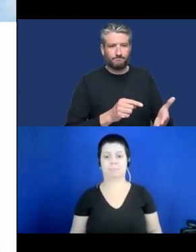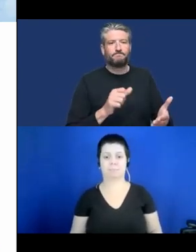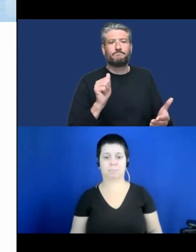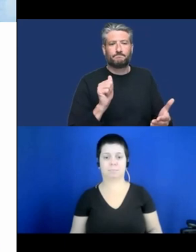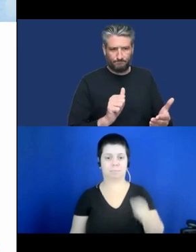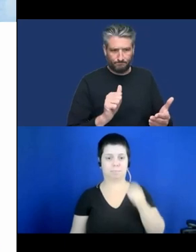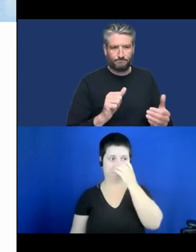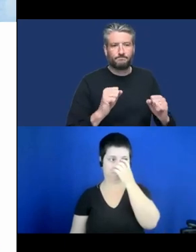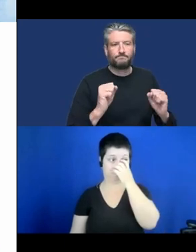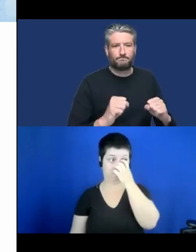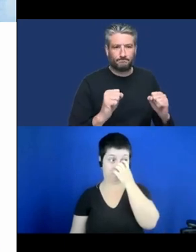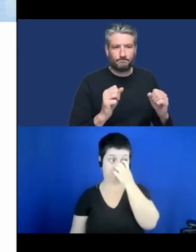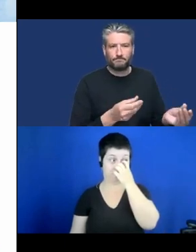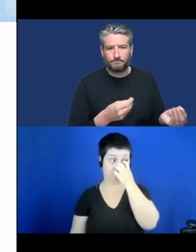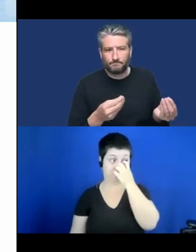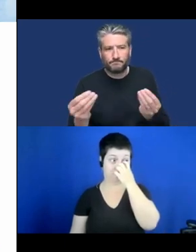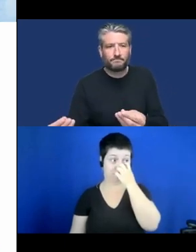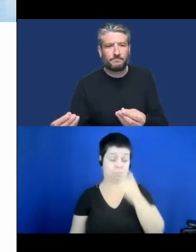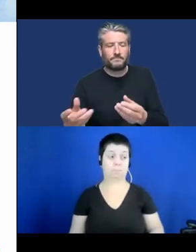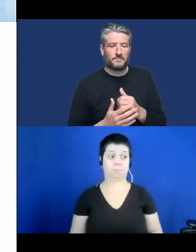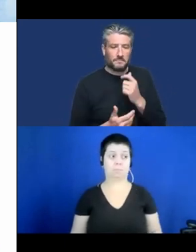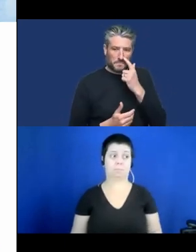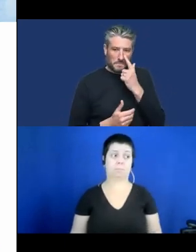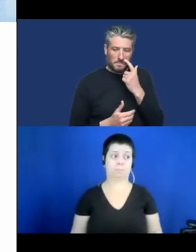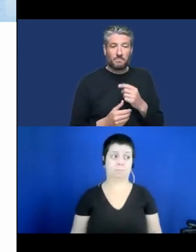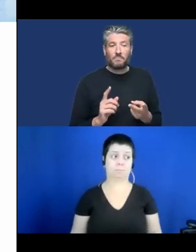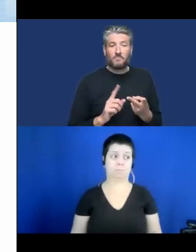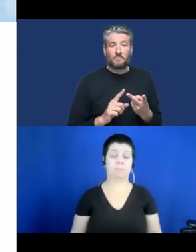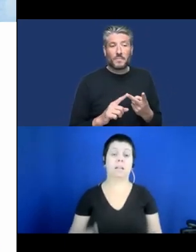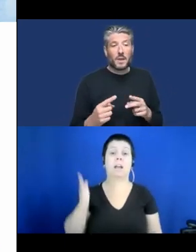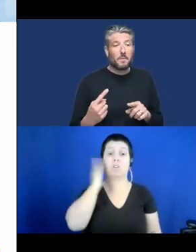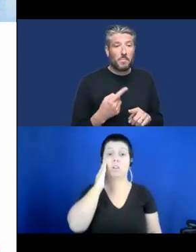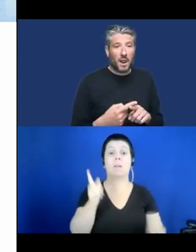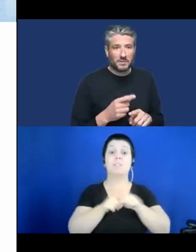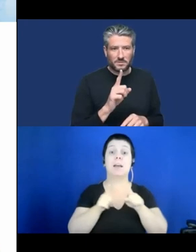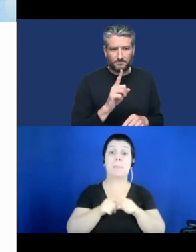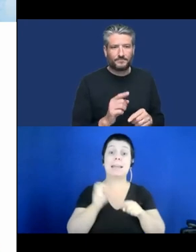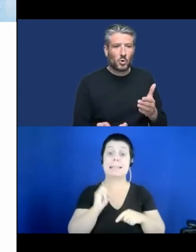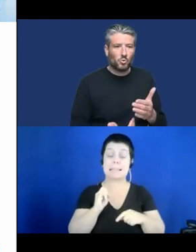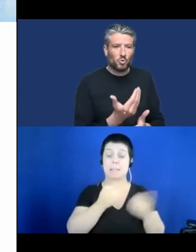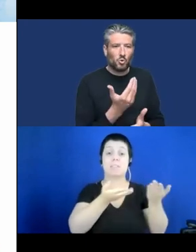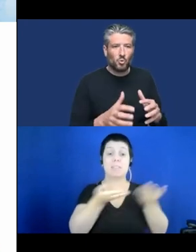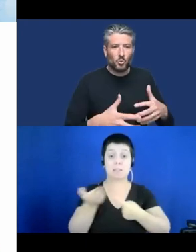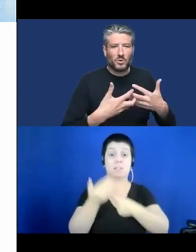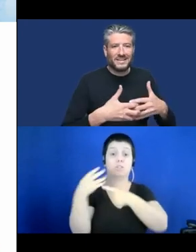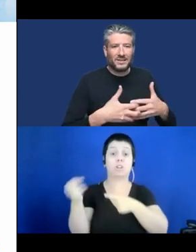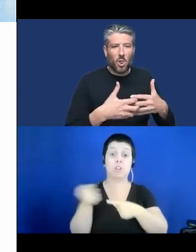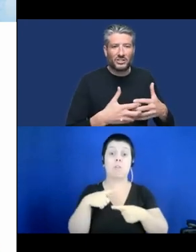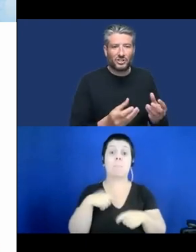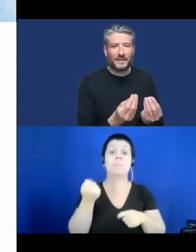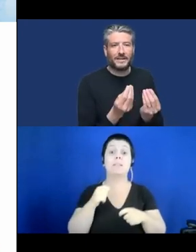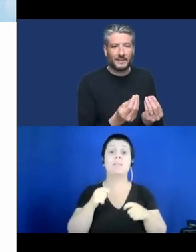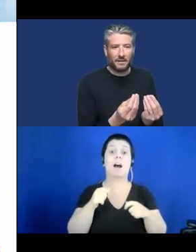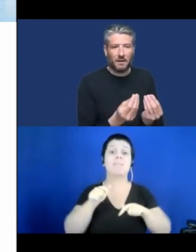cases new technology also requires new work processes. These new work processes